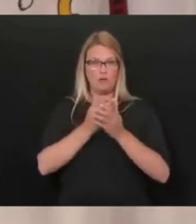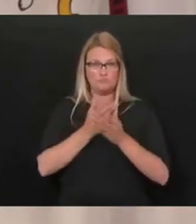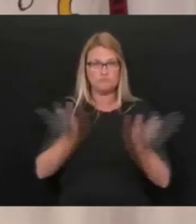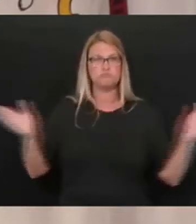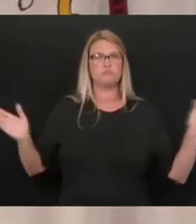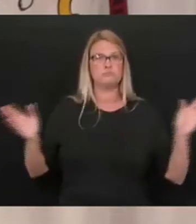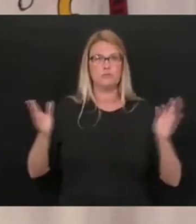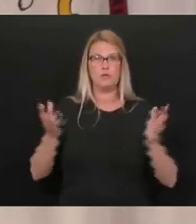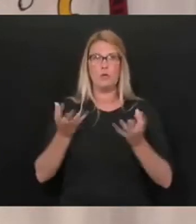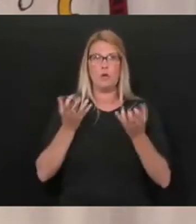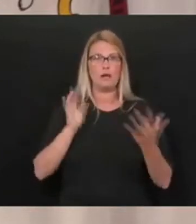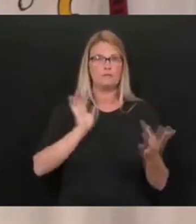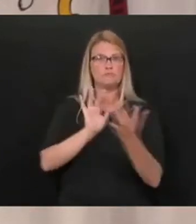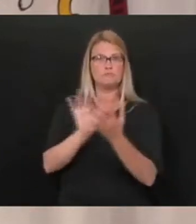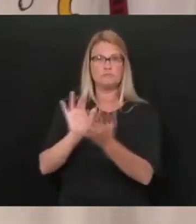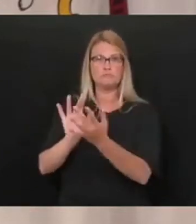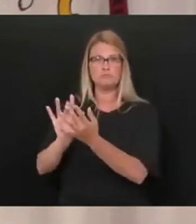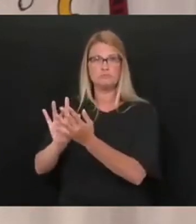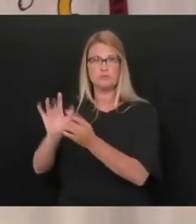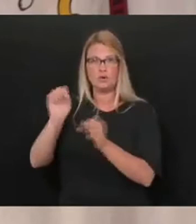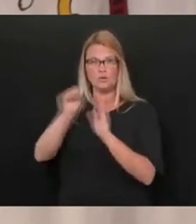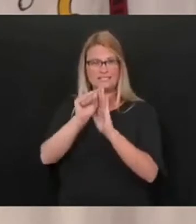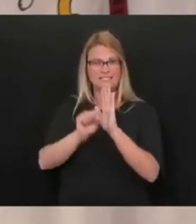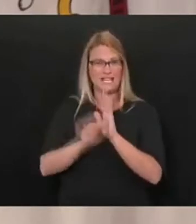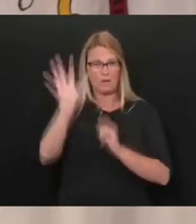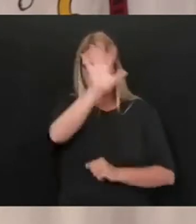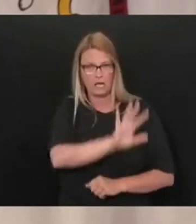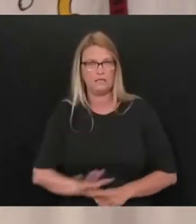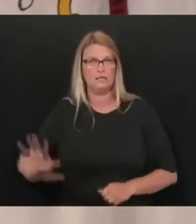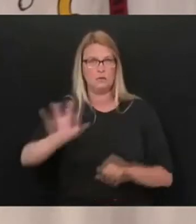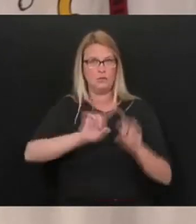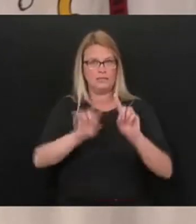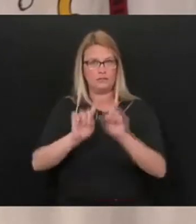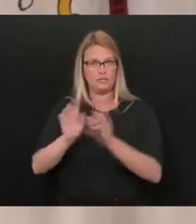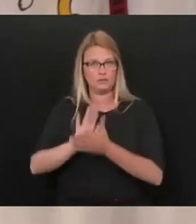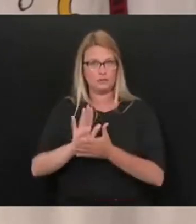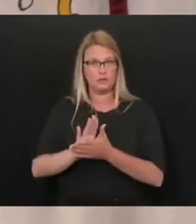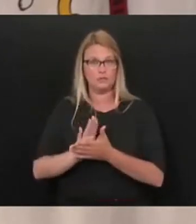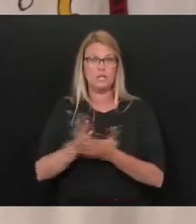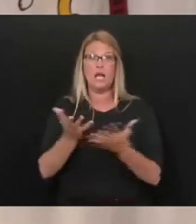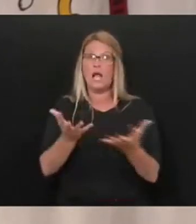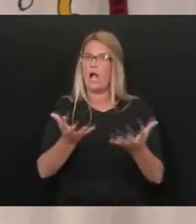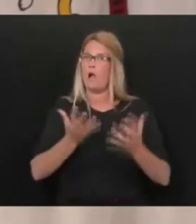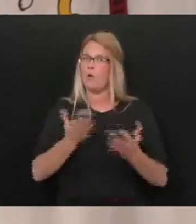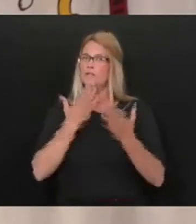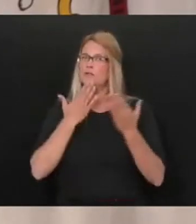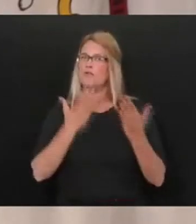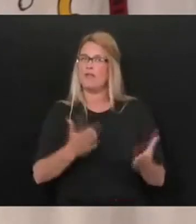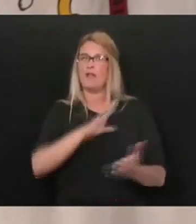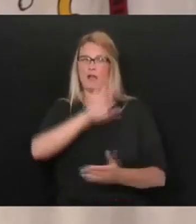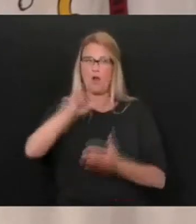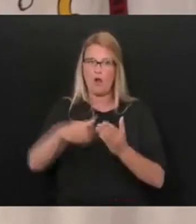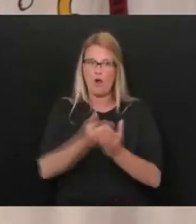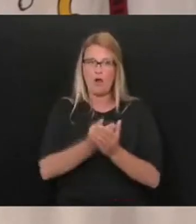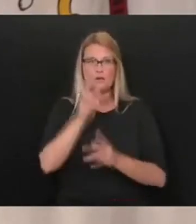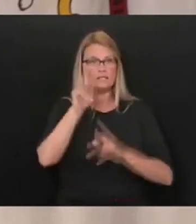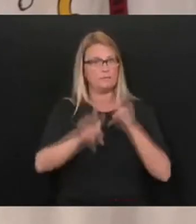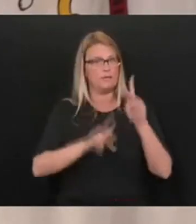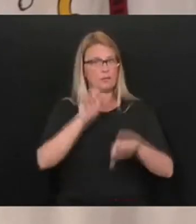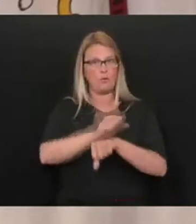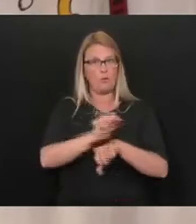You know, it, I want to thank all those involved in this program so much,